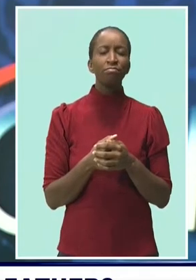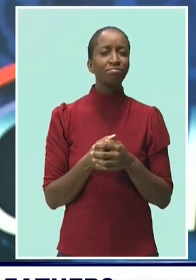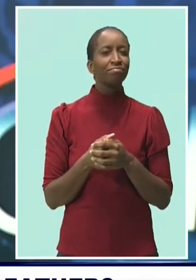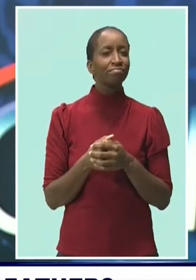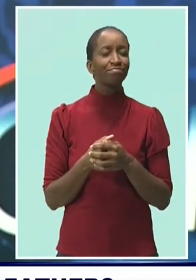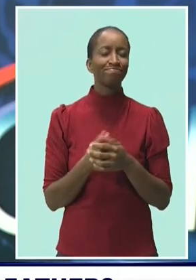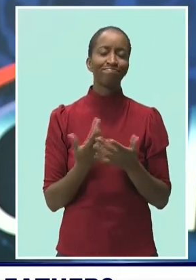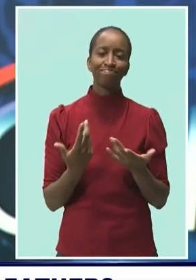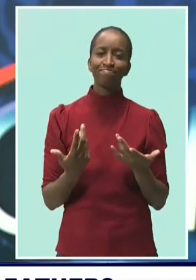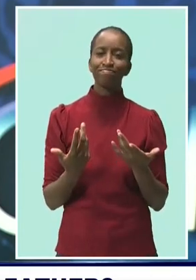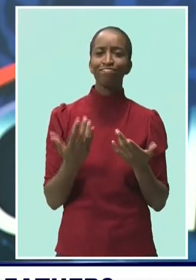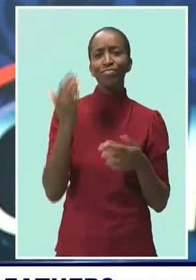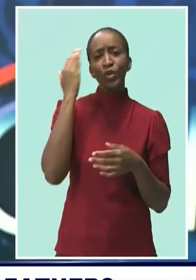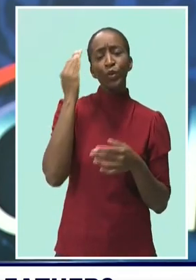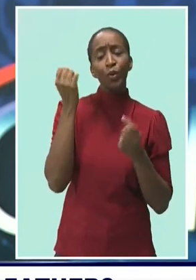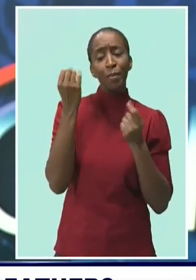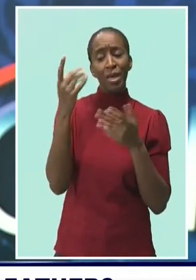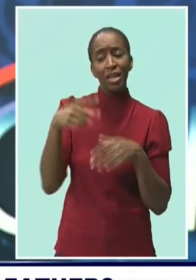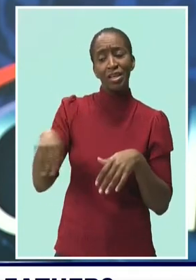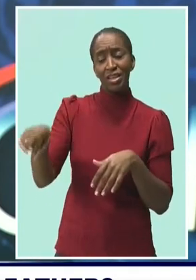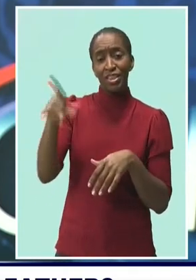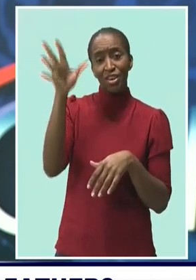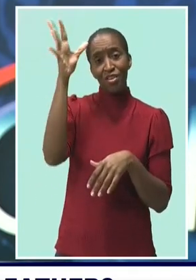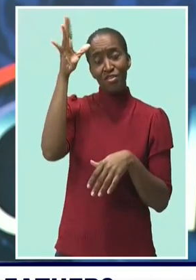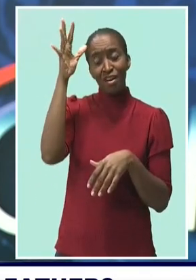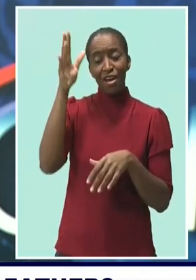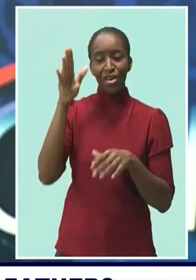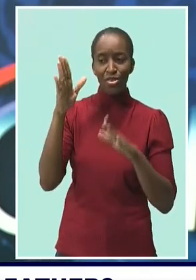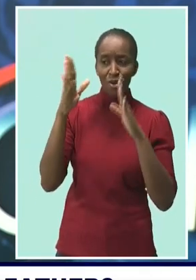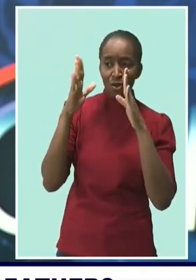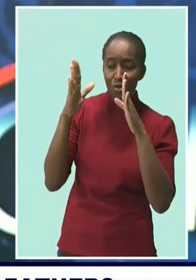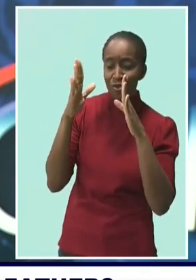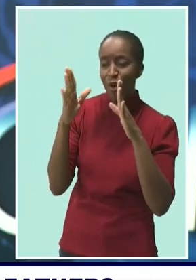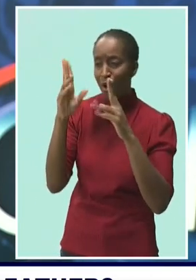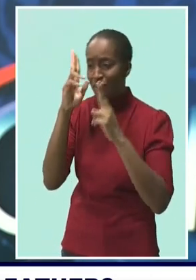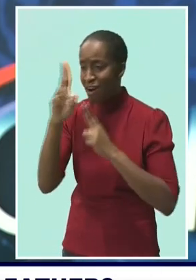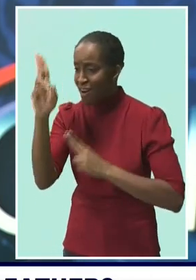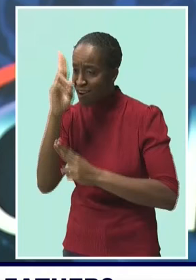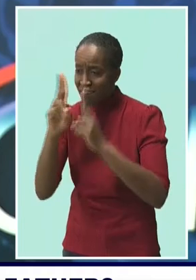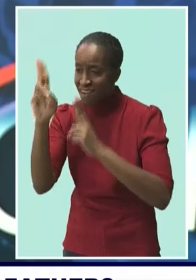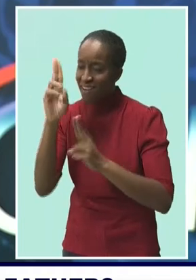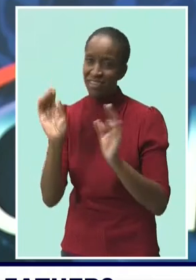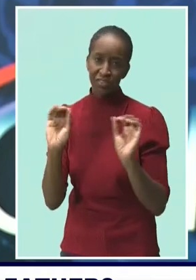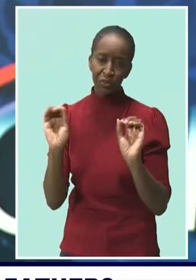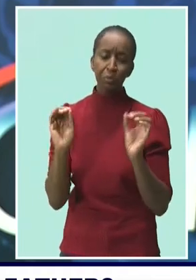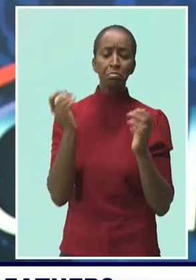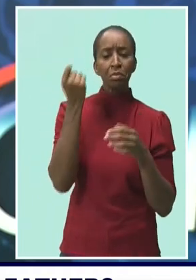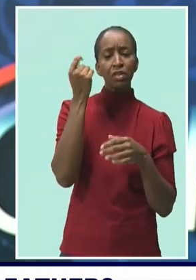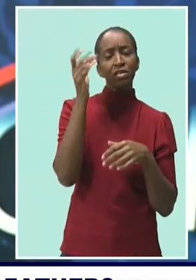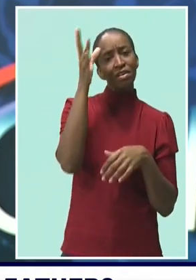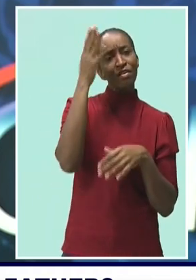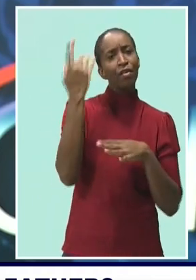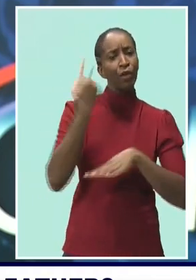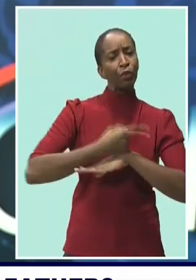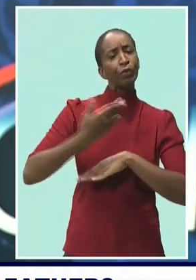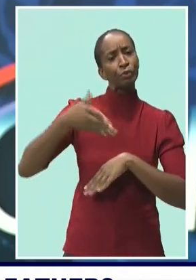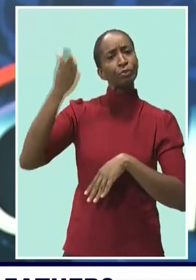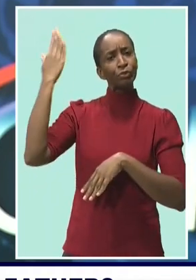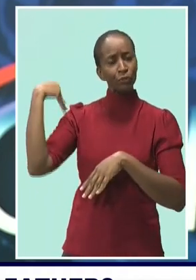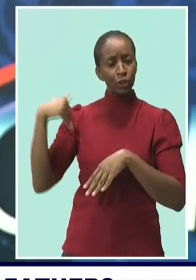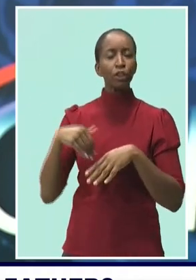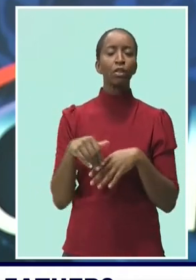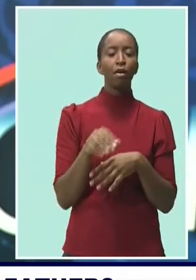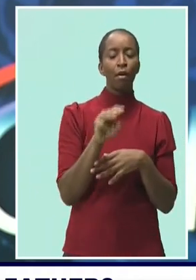island go unrecognized. But even though Father's Day has passed, the Men's Empowerment Network support has decided to honor five